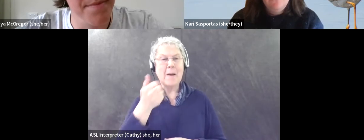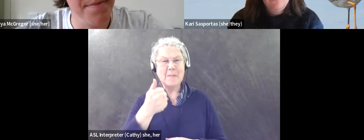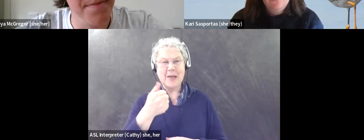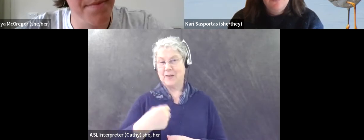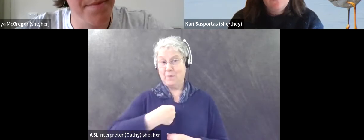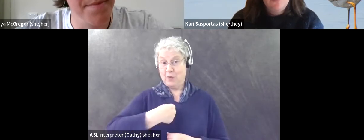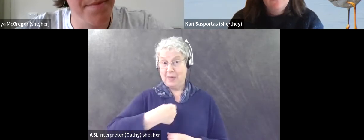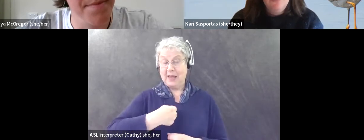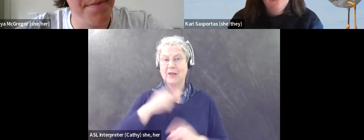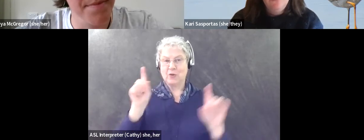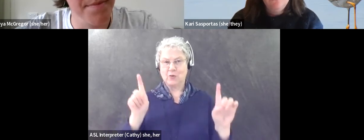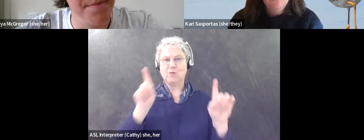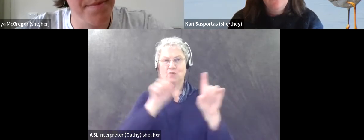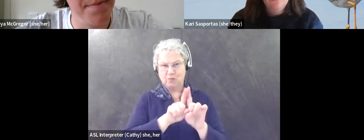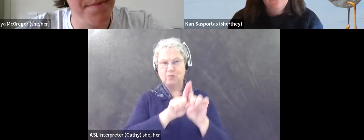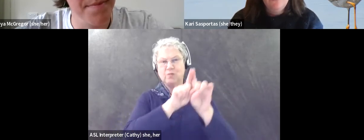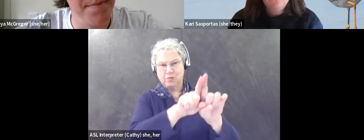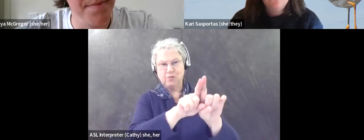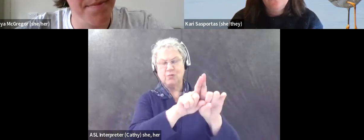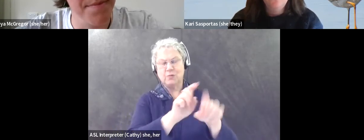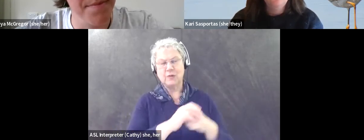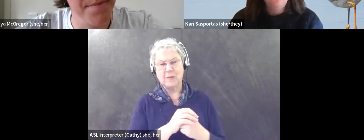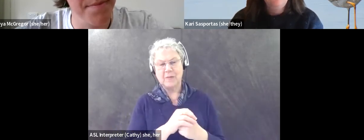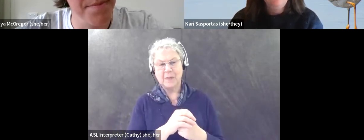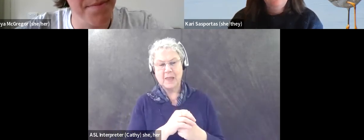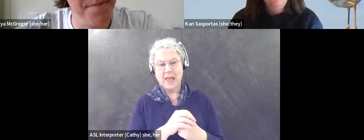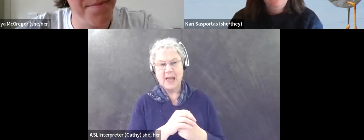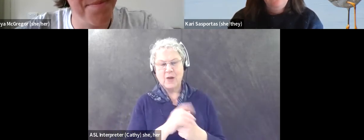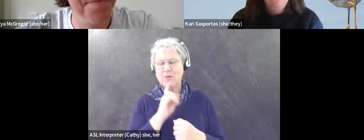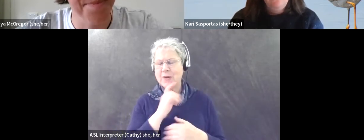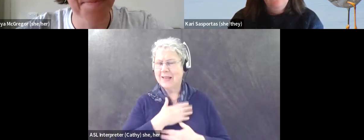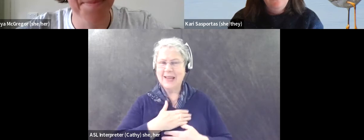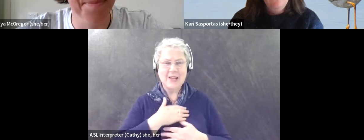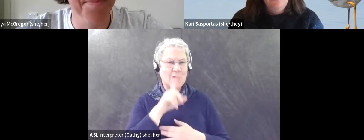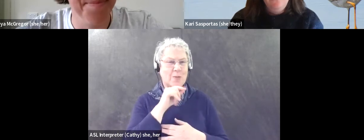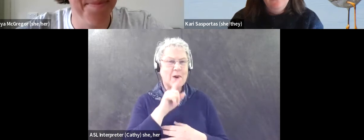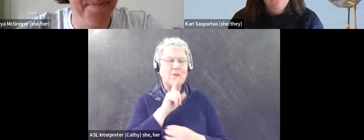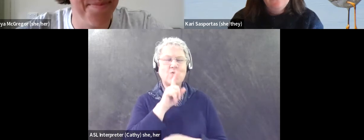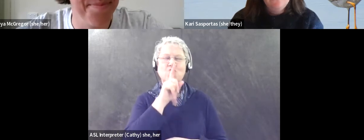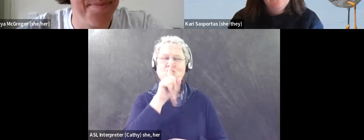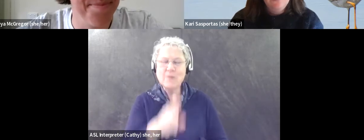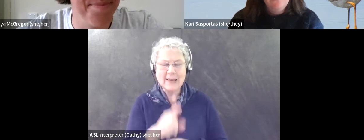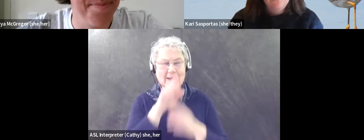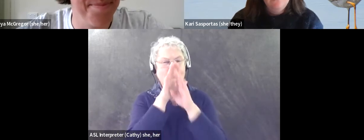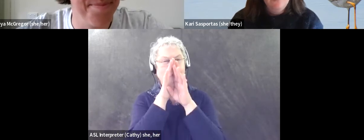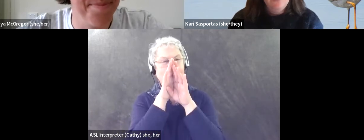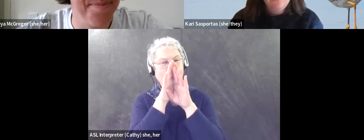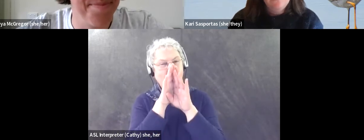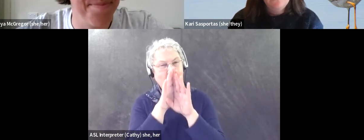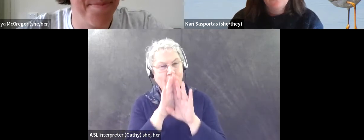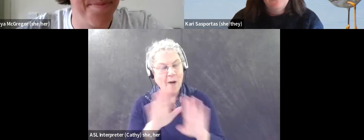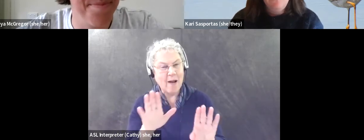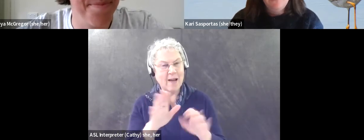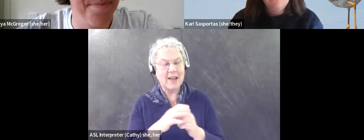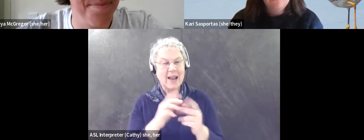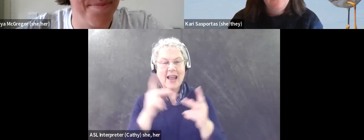there's definitely times where I really enjoy birding when it's super quiet. Um, and when it's like a place